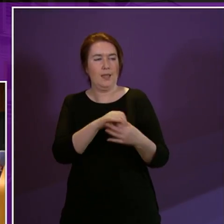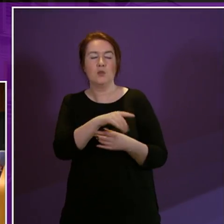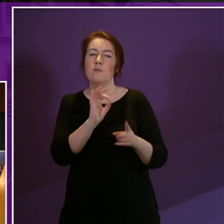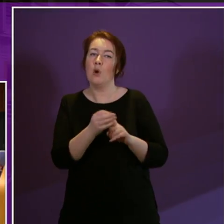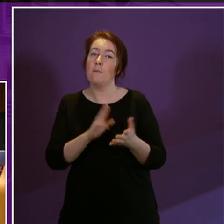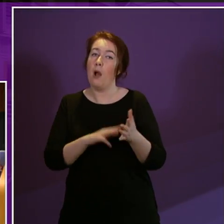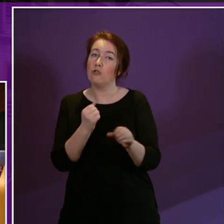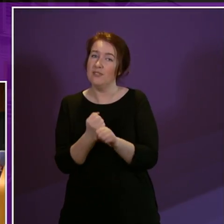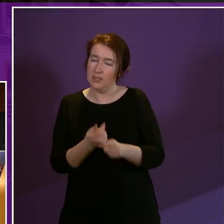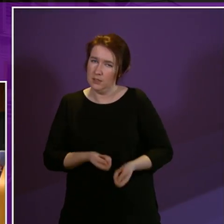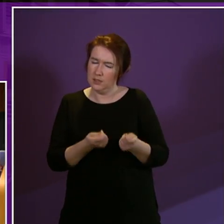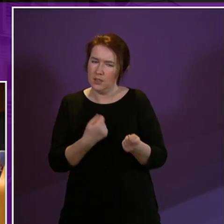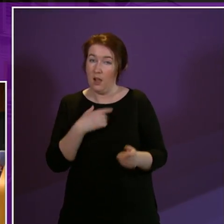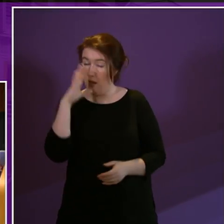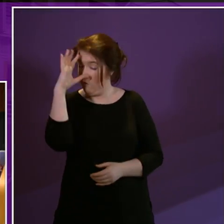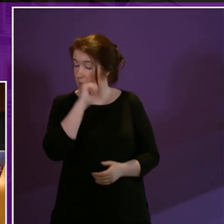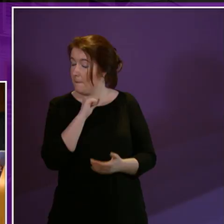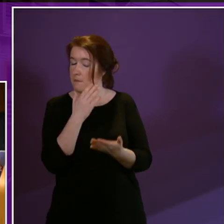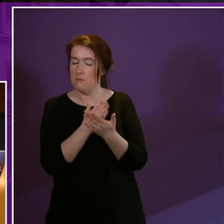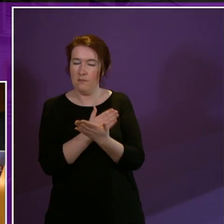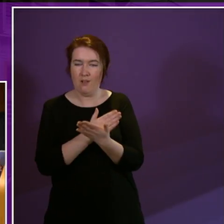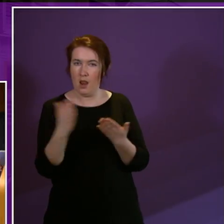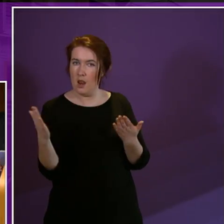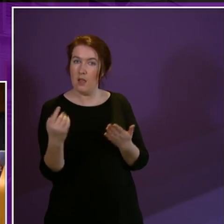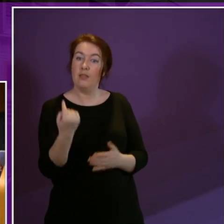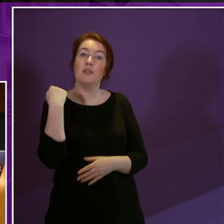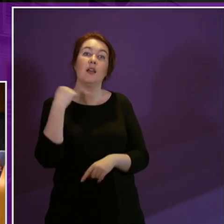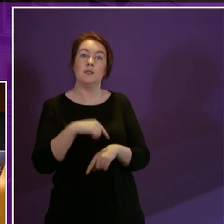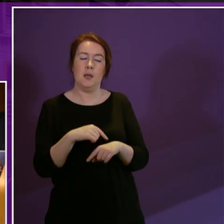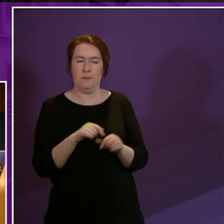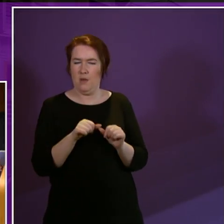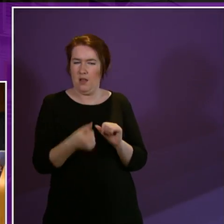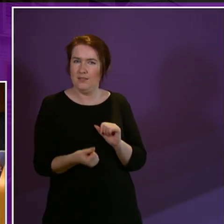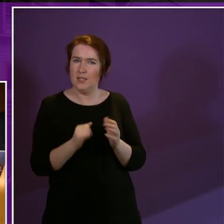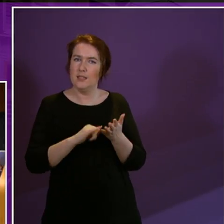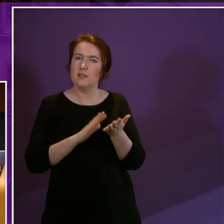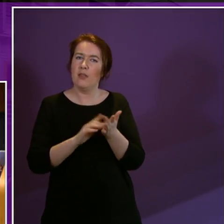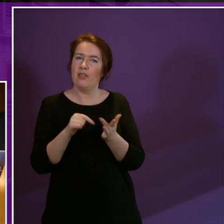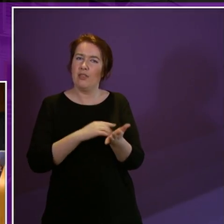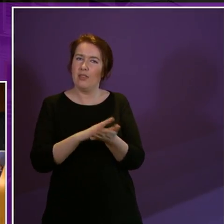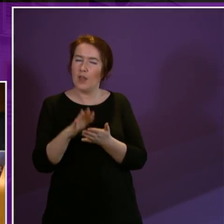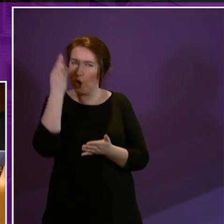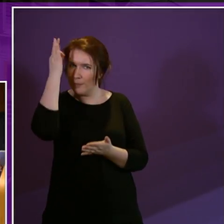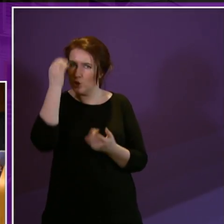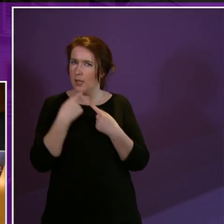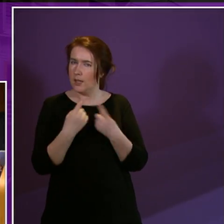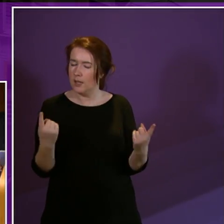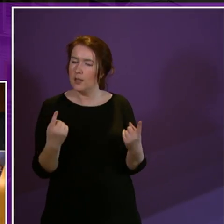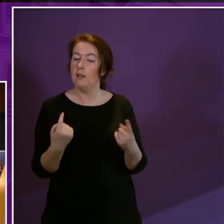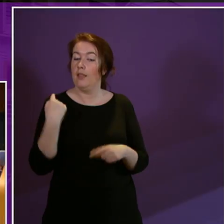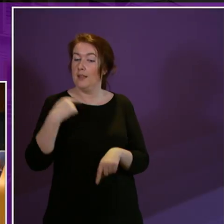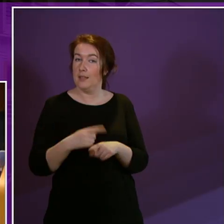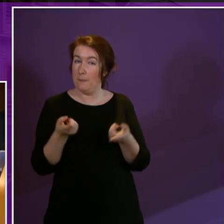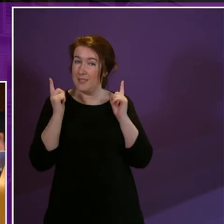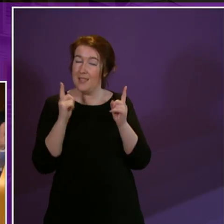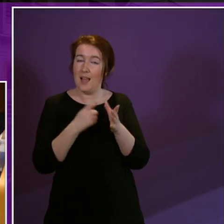earlier I recall very clearly at that time shortly after the Smith Commission the minister at the